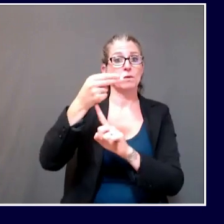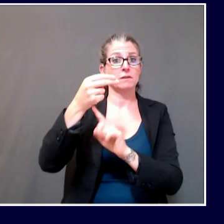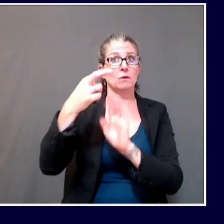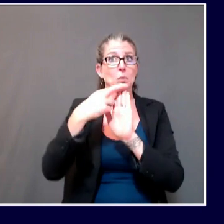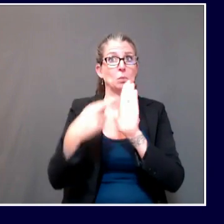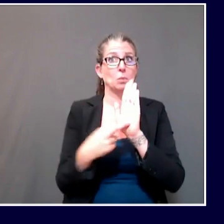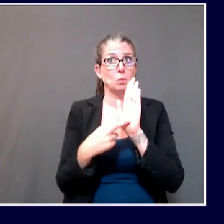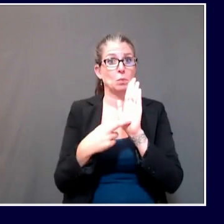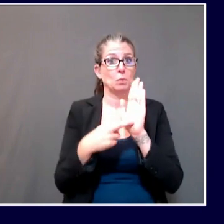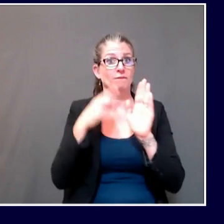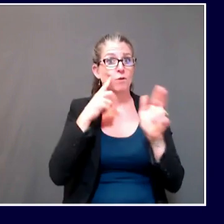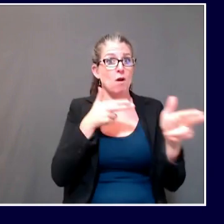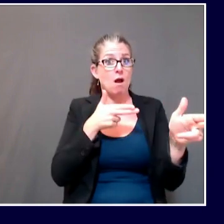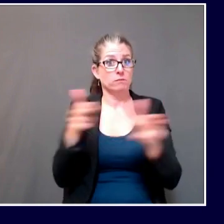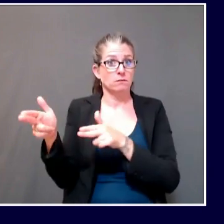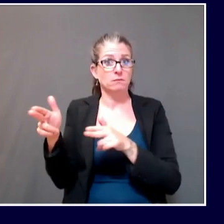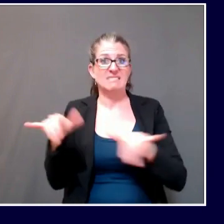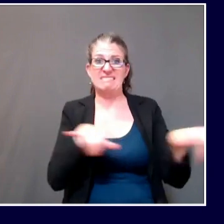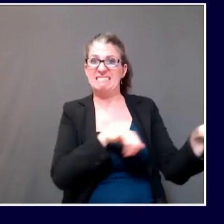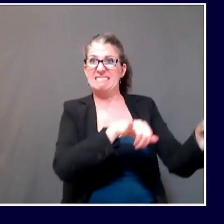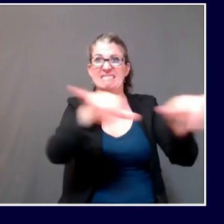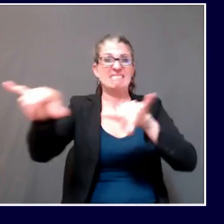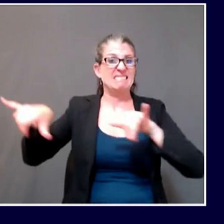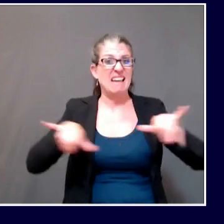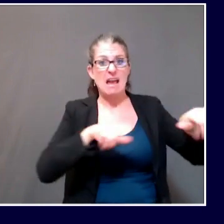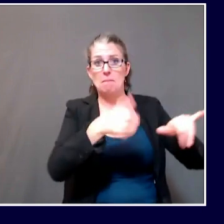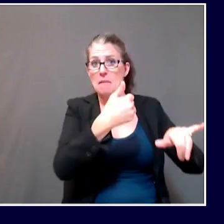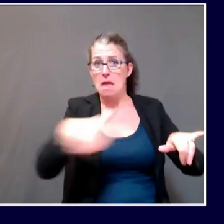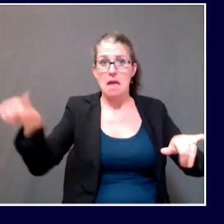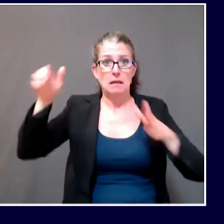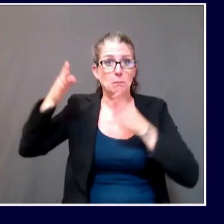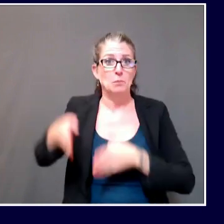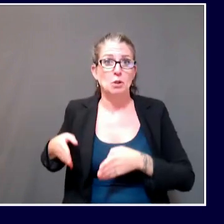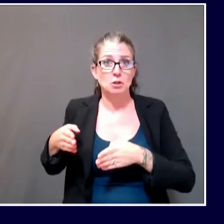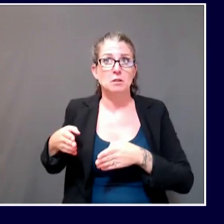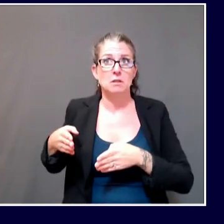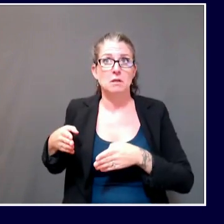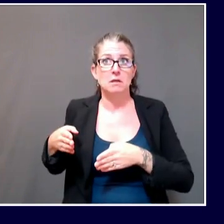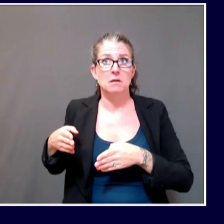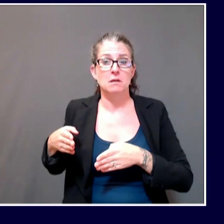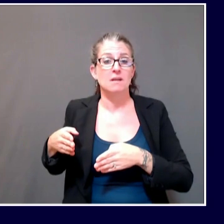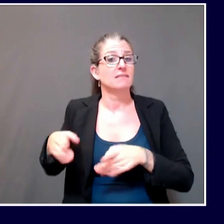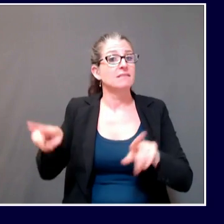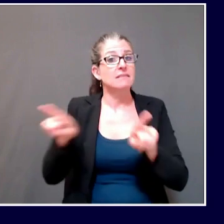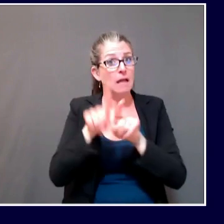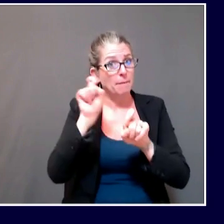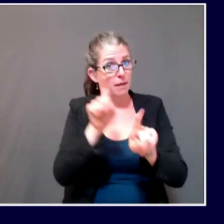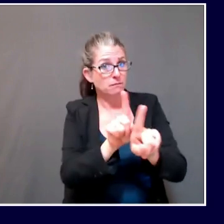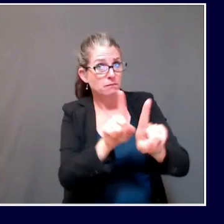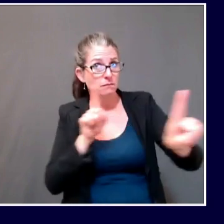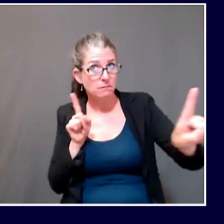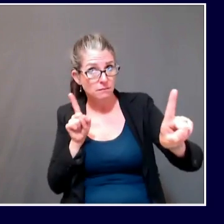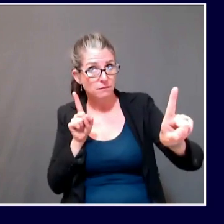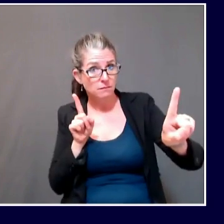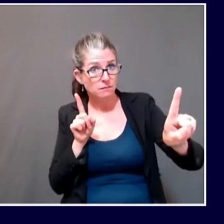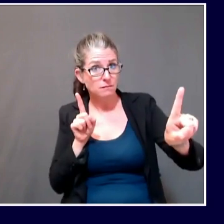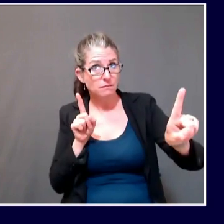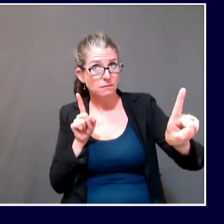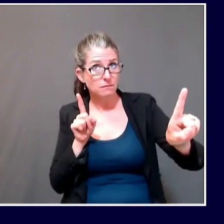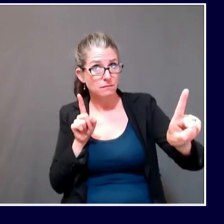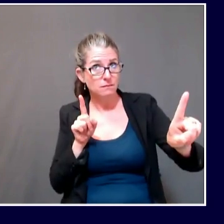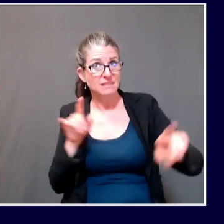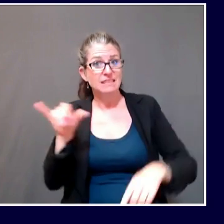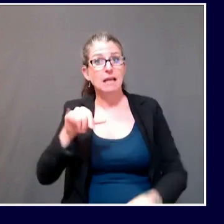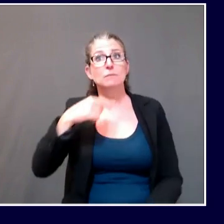here. And the social distancing rules will be similar to what the state did during the turkey hunt, where people will be asked to